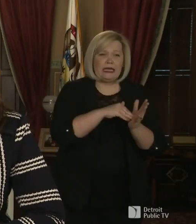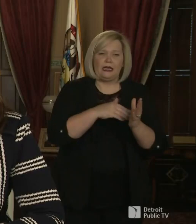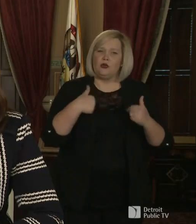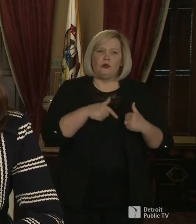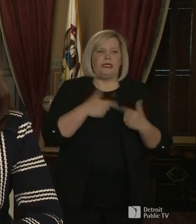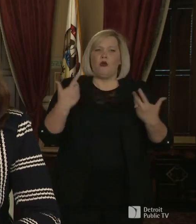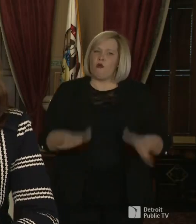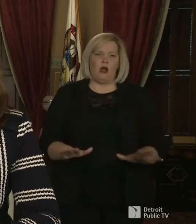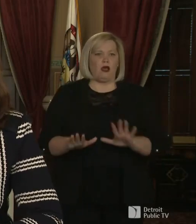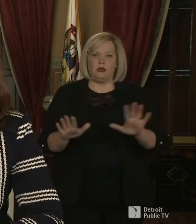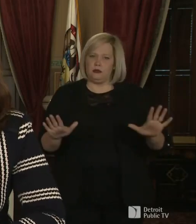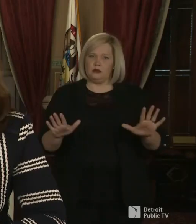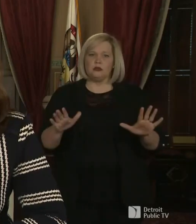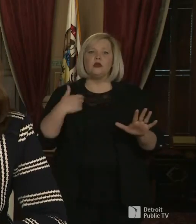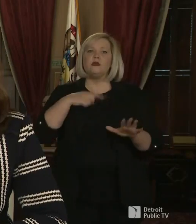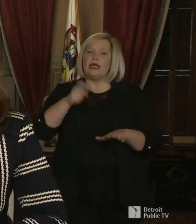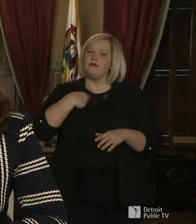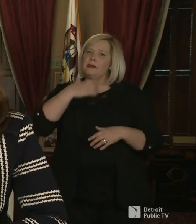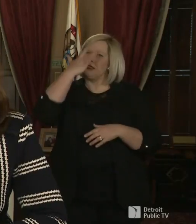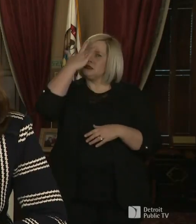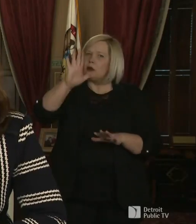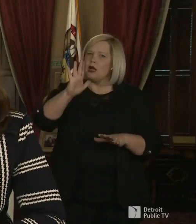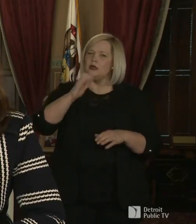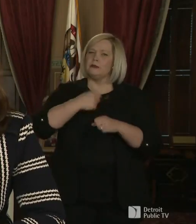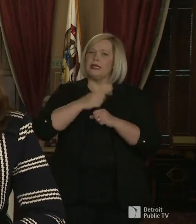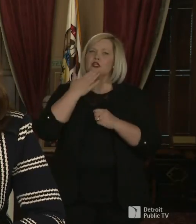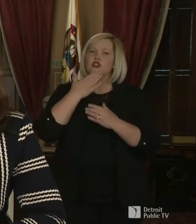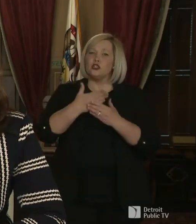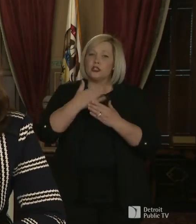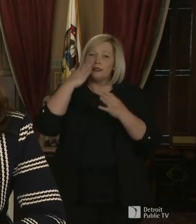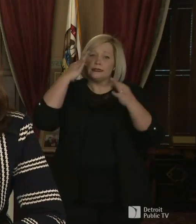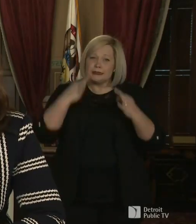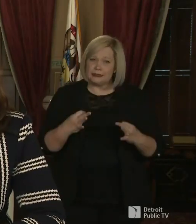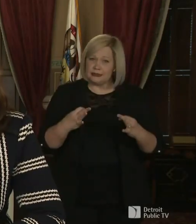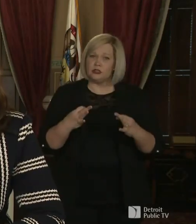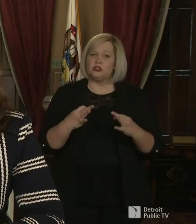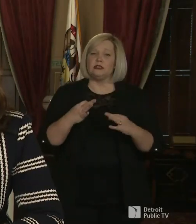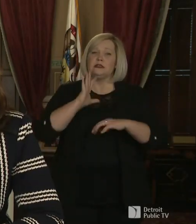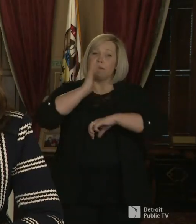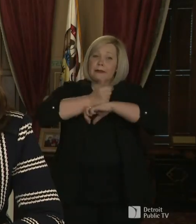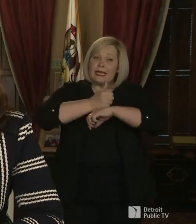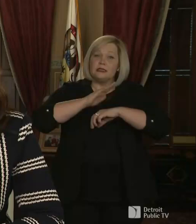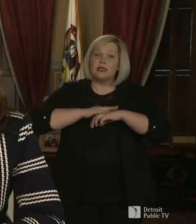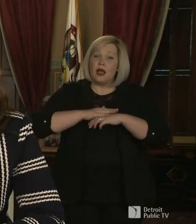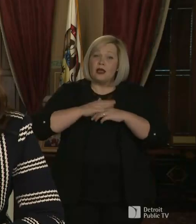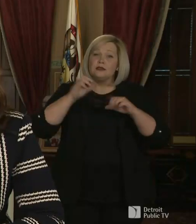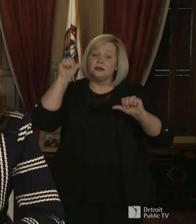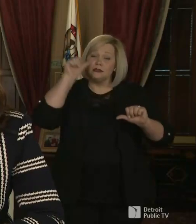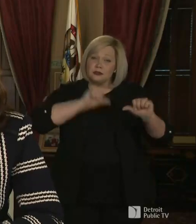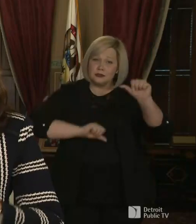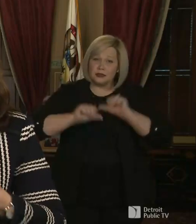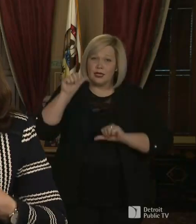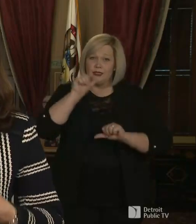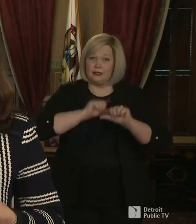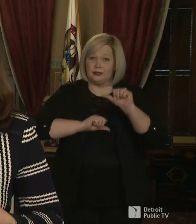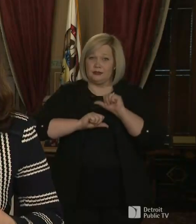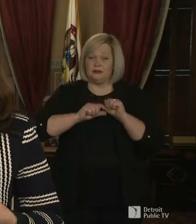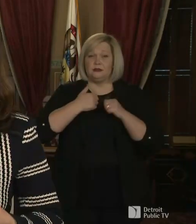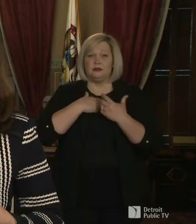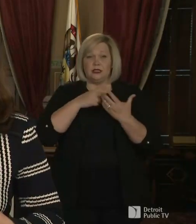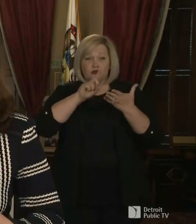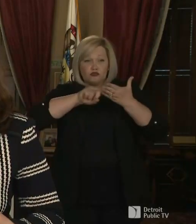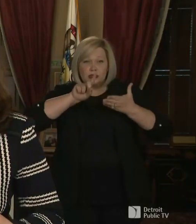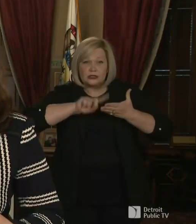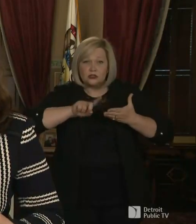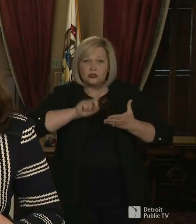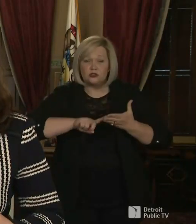to be smart. We have to make decisions based on the best science and always centered around what's in the best interest of the public health because those things